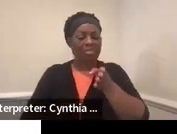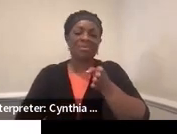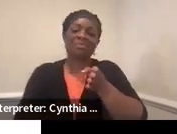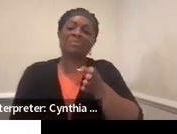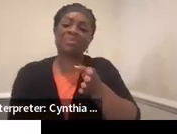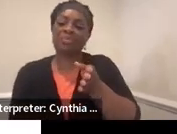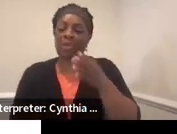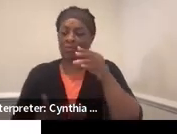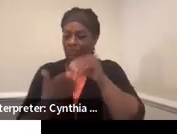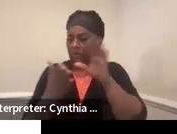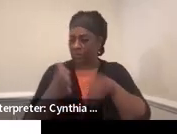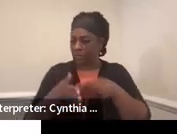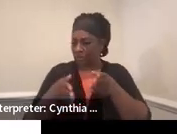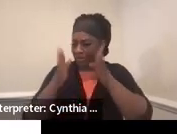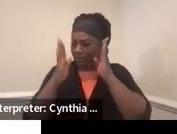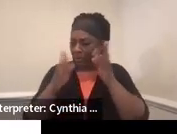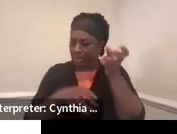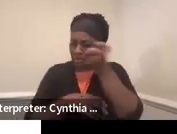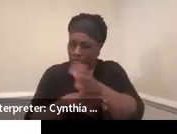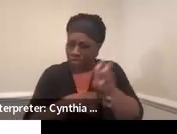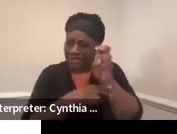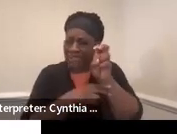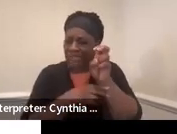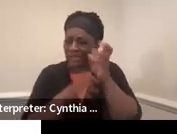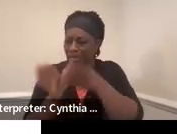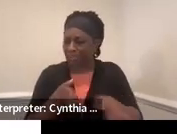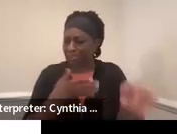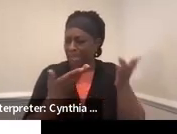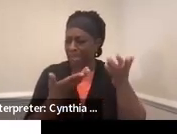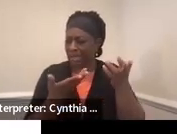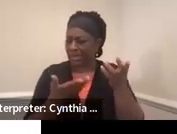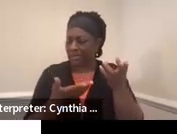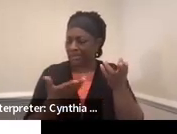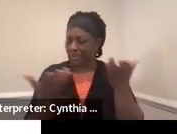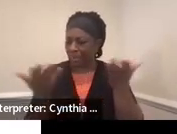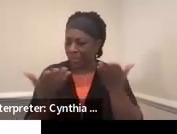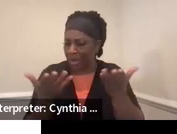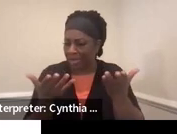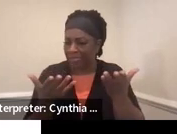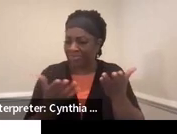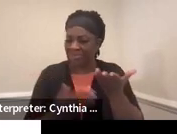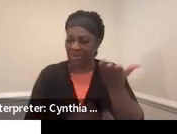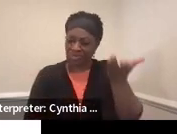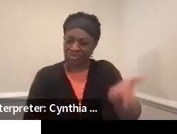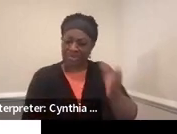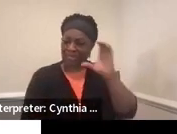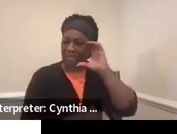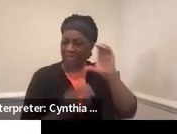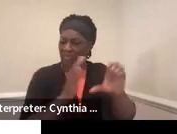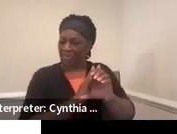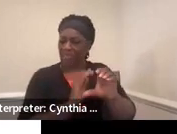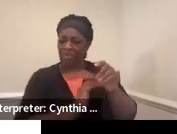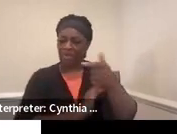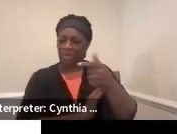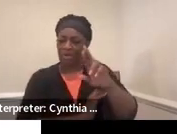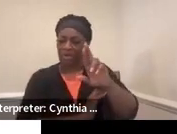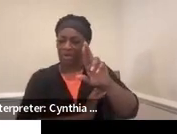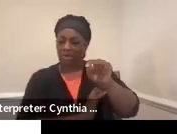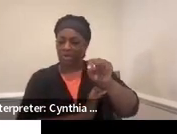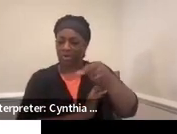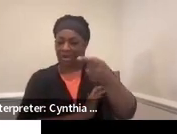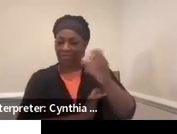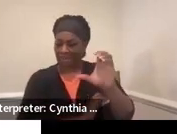for student-focused transition planning, this is a graphic that really talks about what to